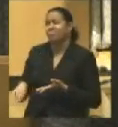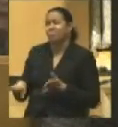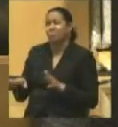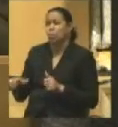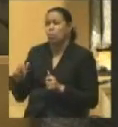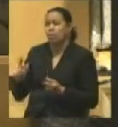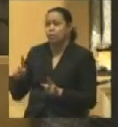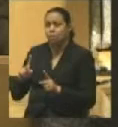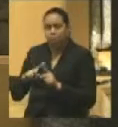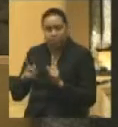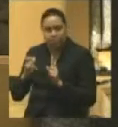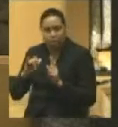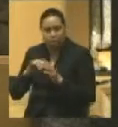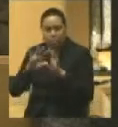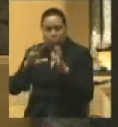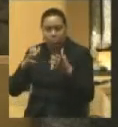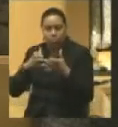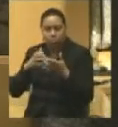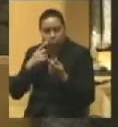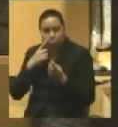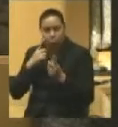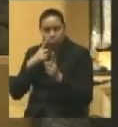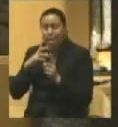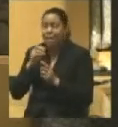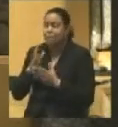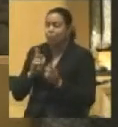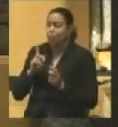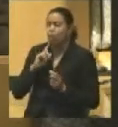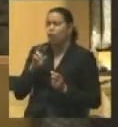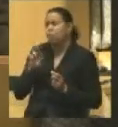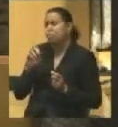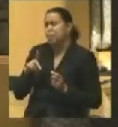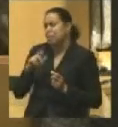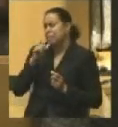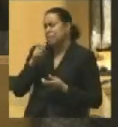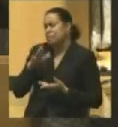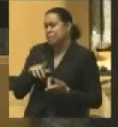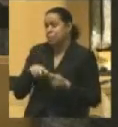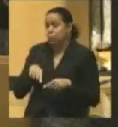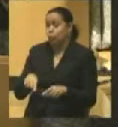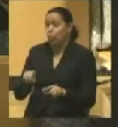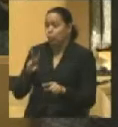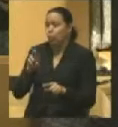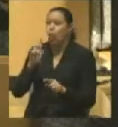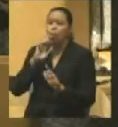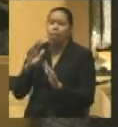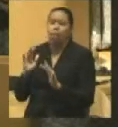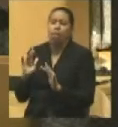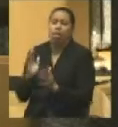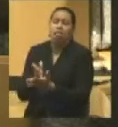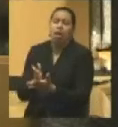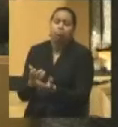And, a party, moreover, that many Republicans assumed, well, even if they weren't dead, they'd play dead during the war. That they would relax partisanship